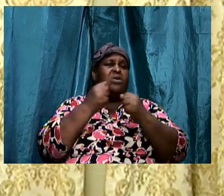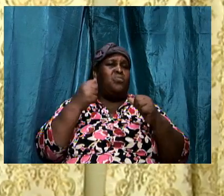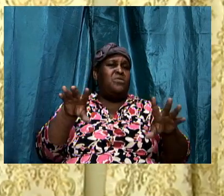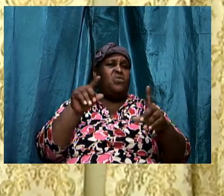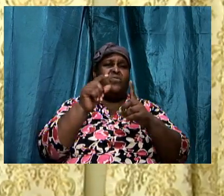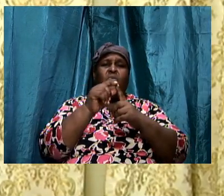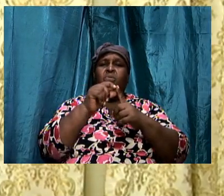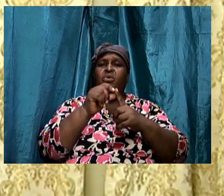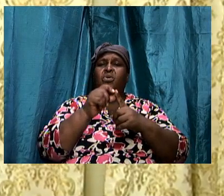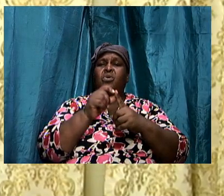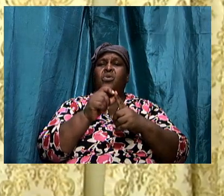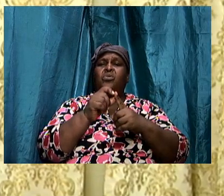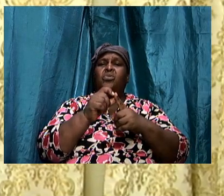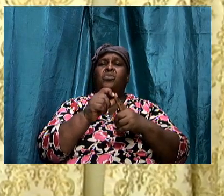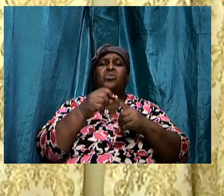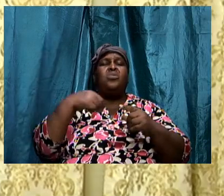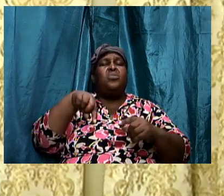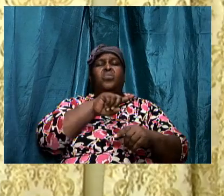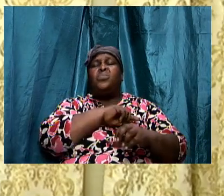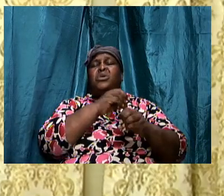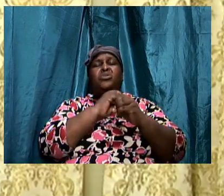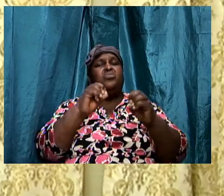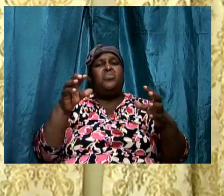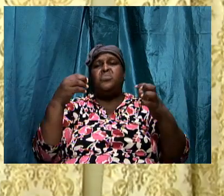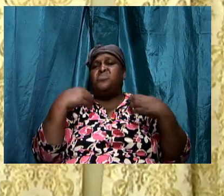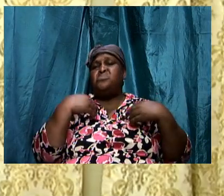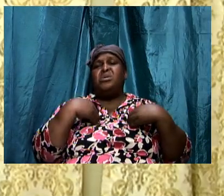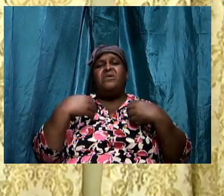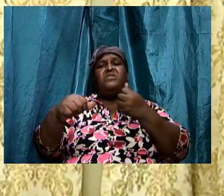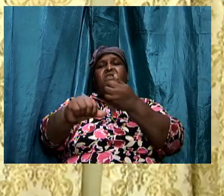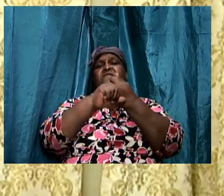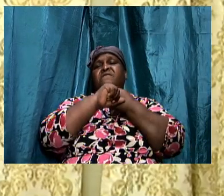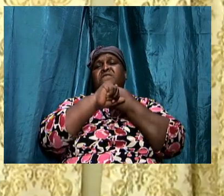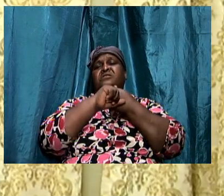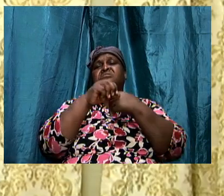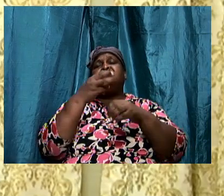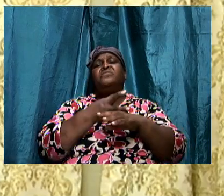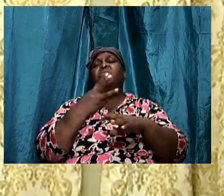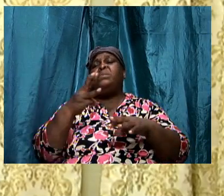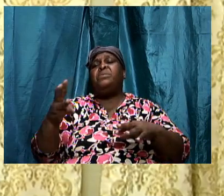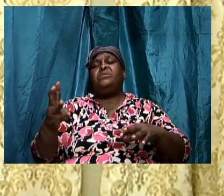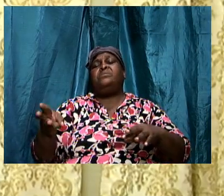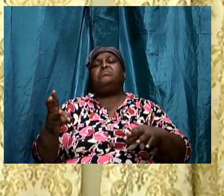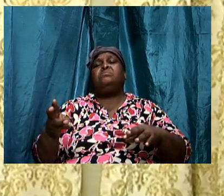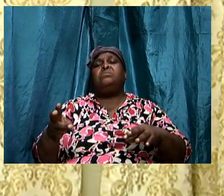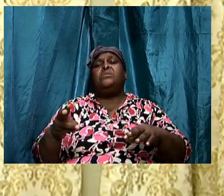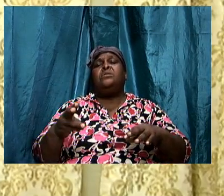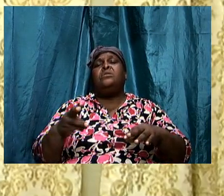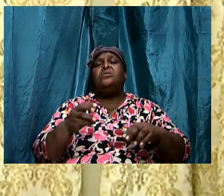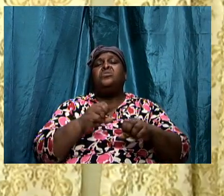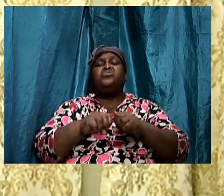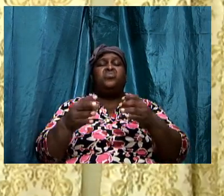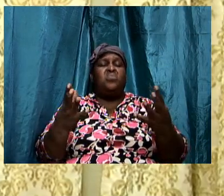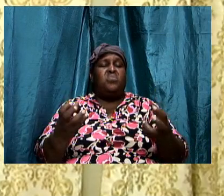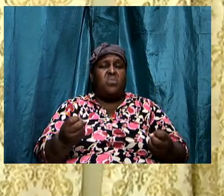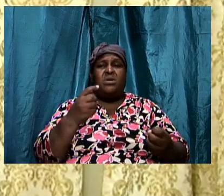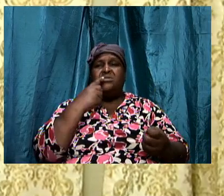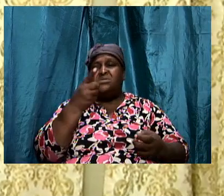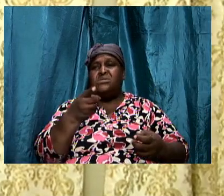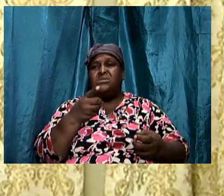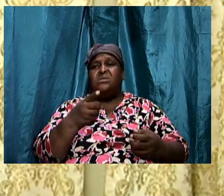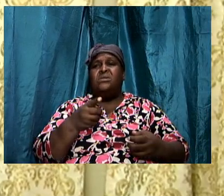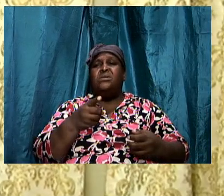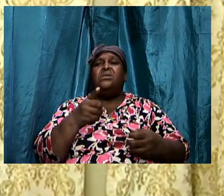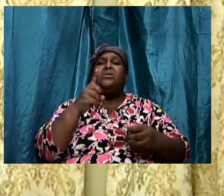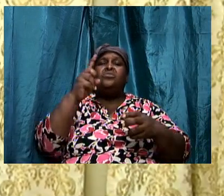don't have the offensive weapon understand that so i want to direct us again back to the